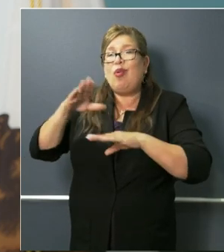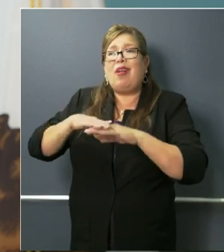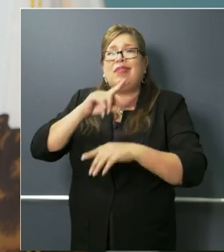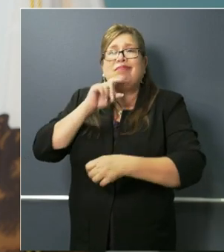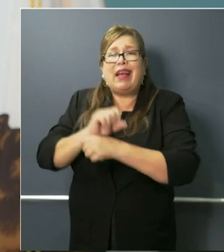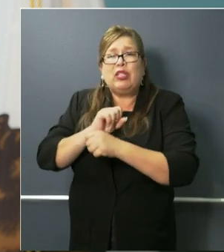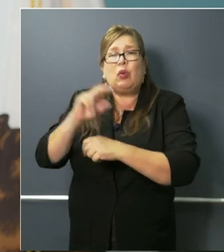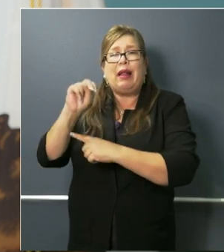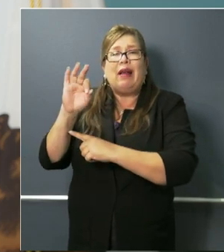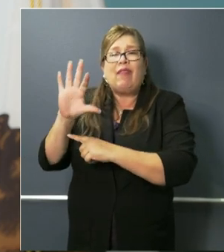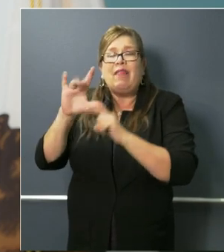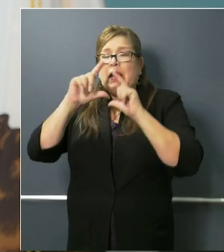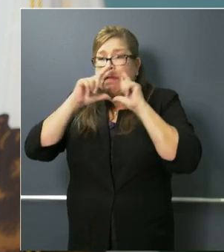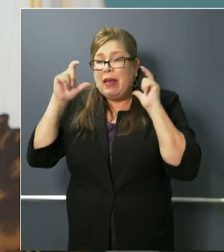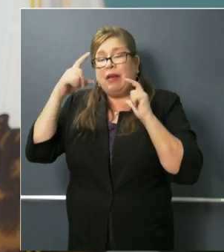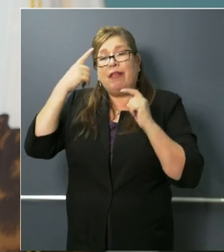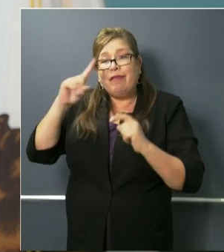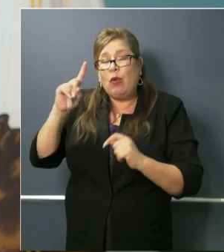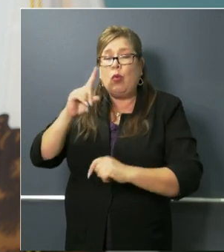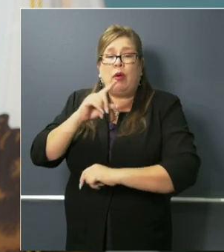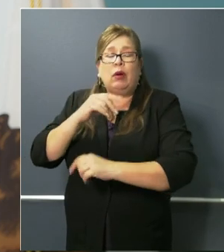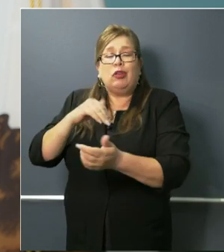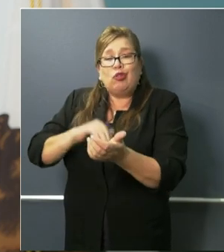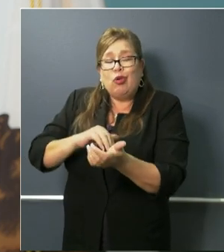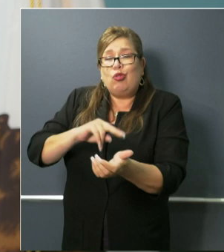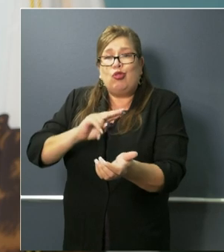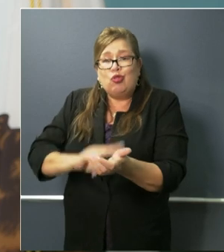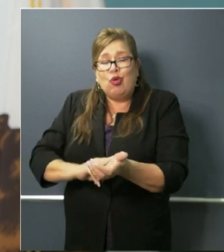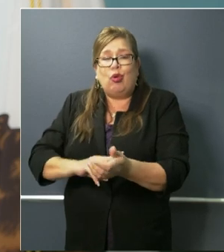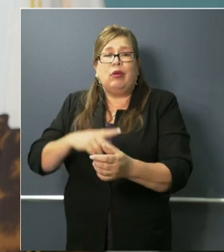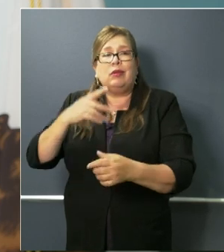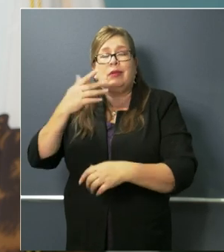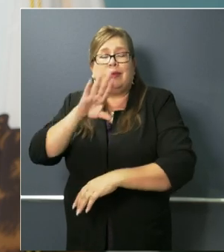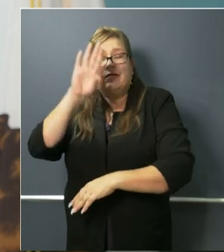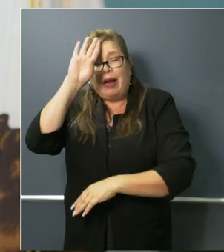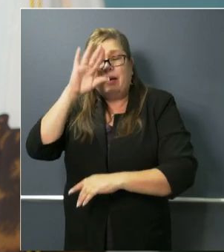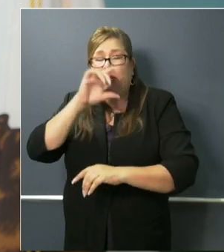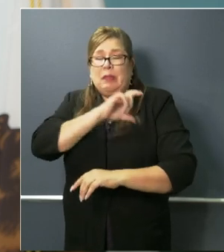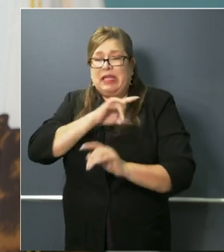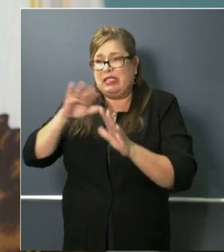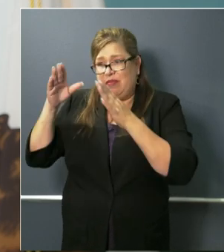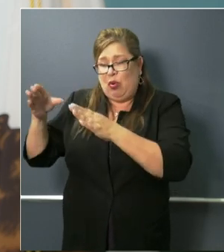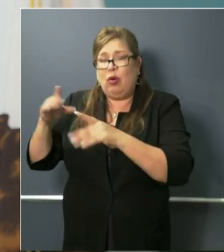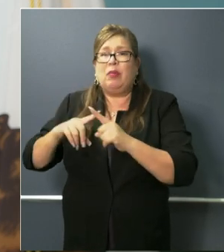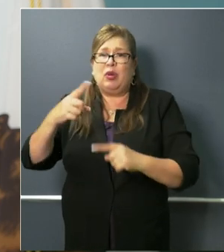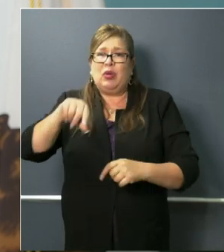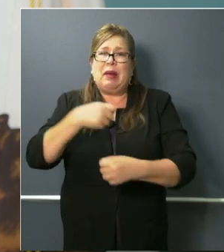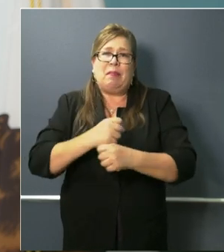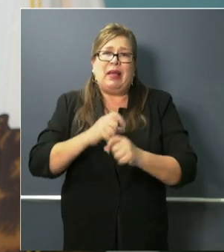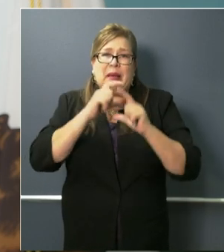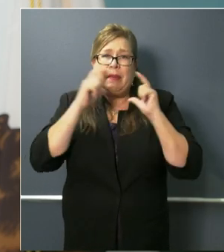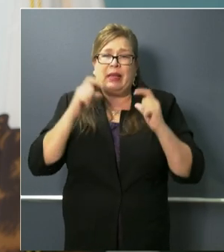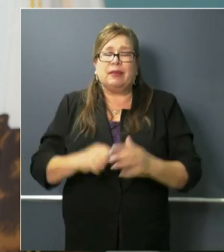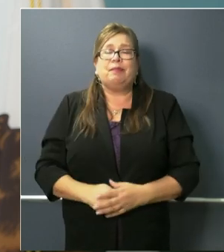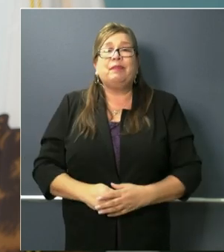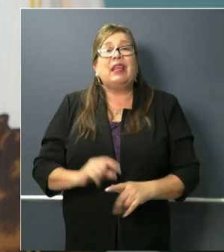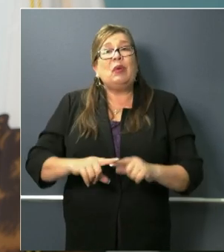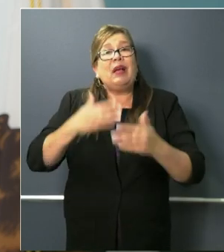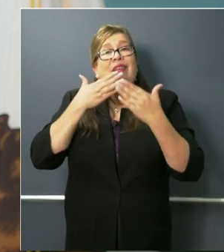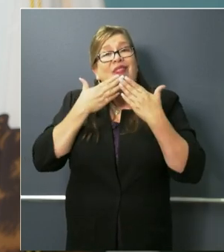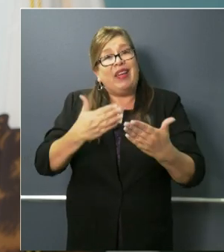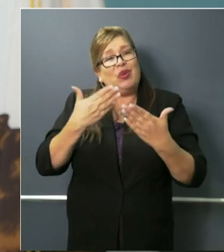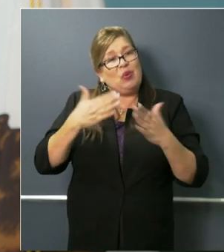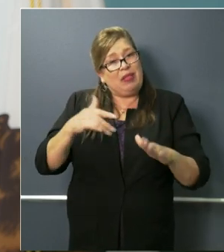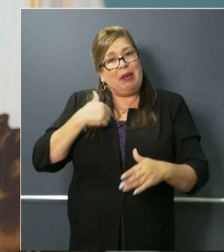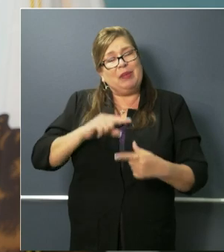and our health care professionals as the top priority. So I want to thank you all for opportunity to update and of course